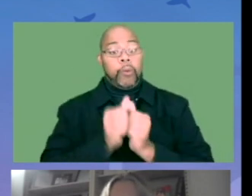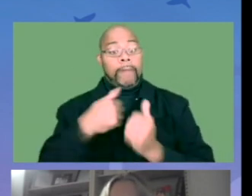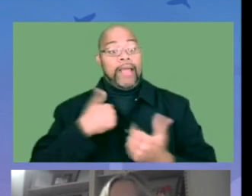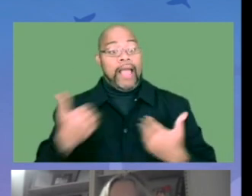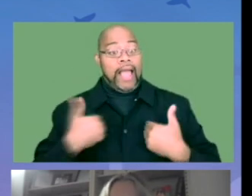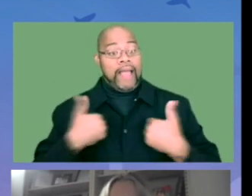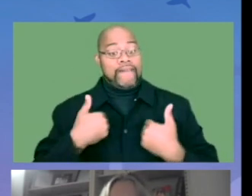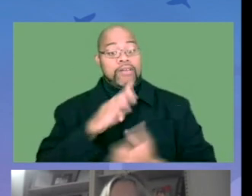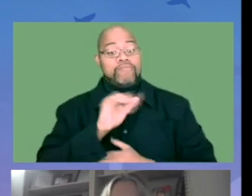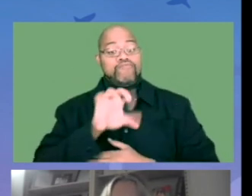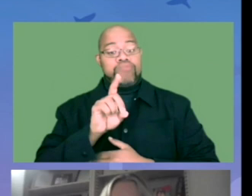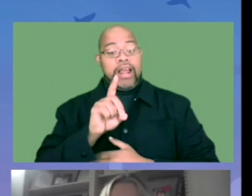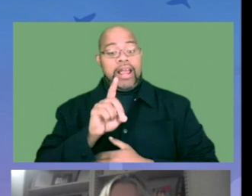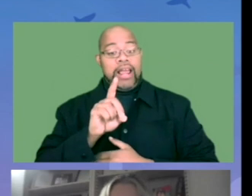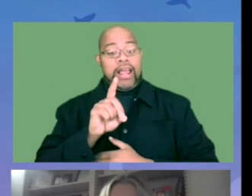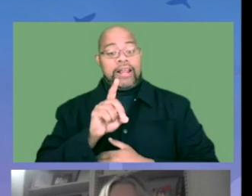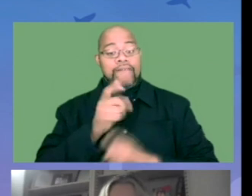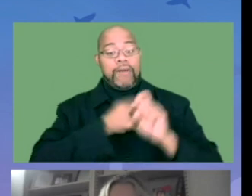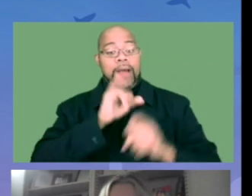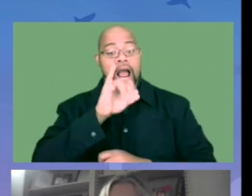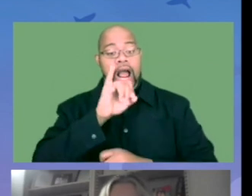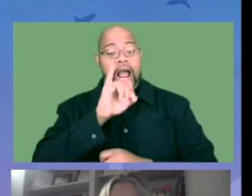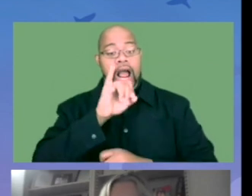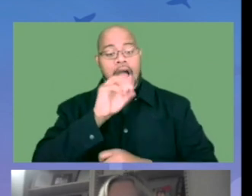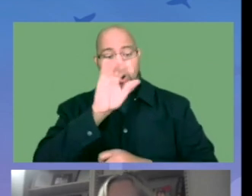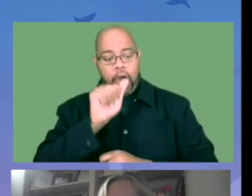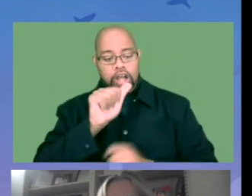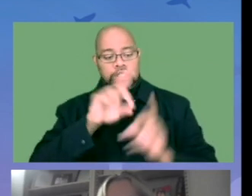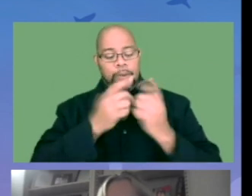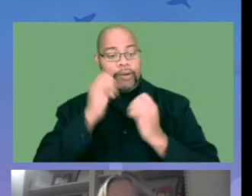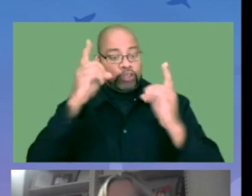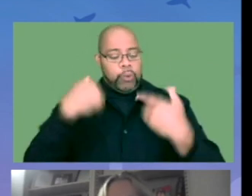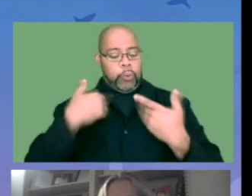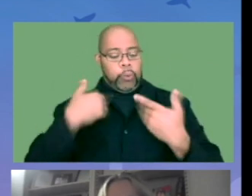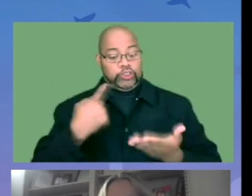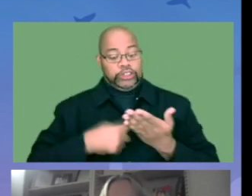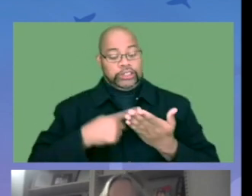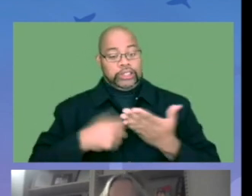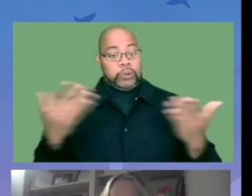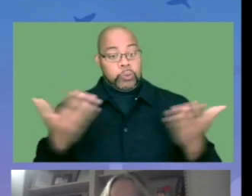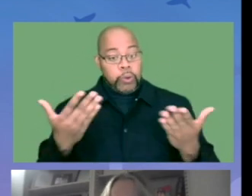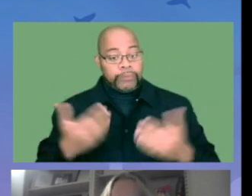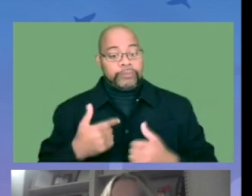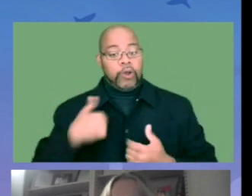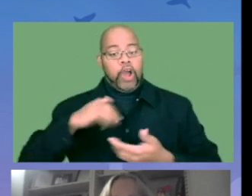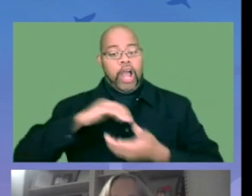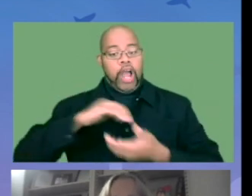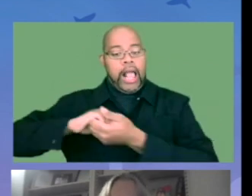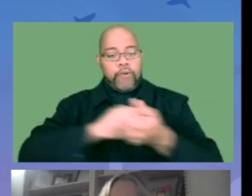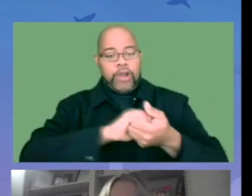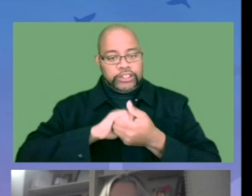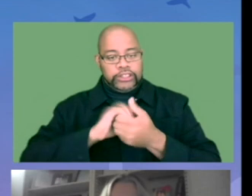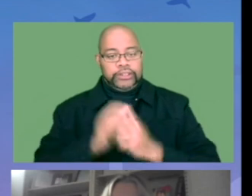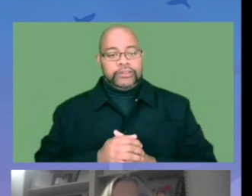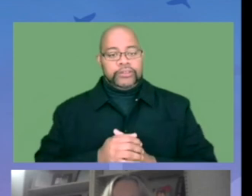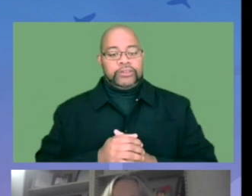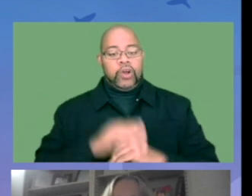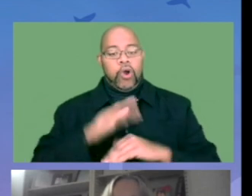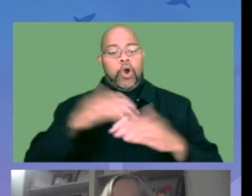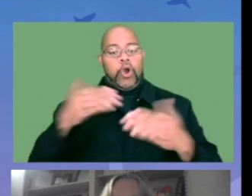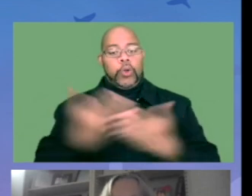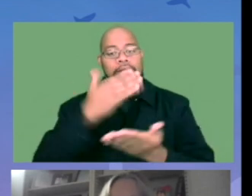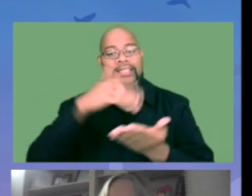And with me, I have Brad Niebling from the Iowa Department of Education. And we're here to talk about our collaboration